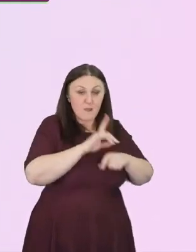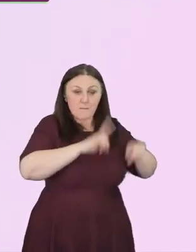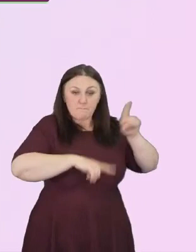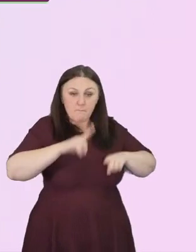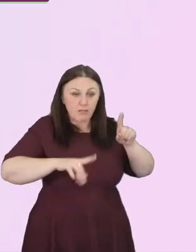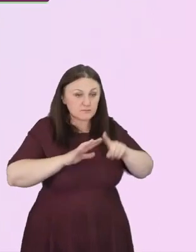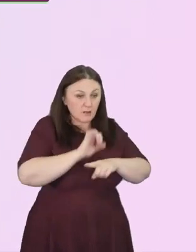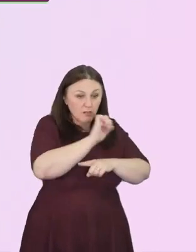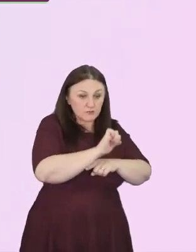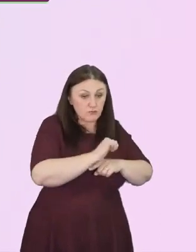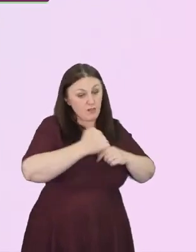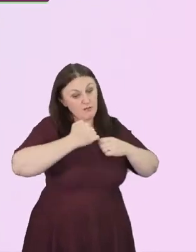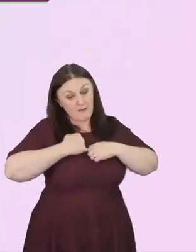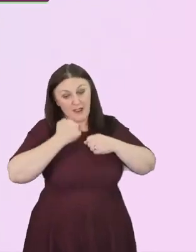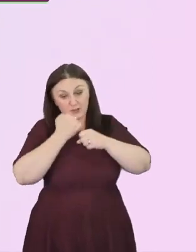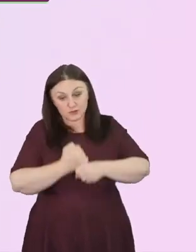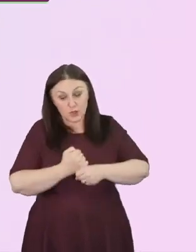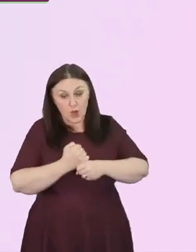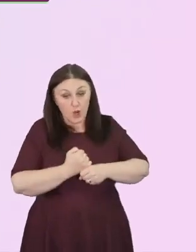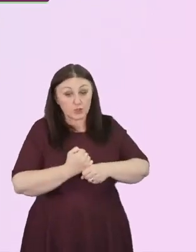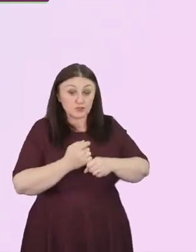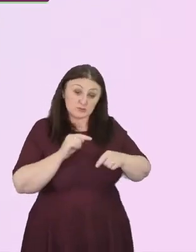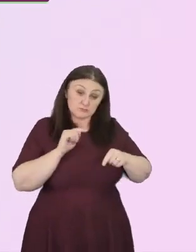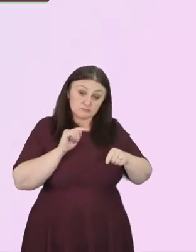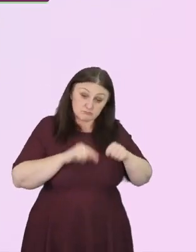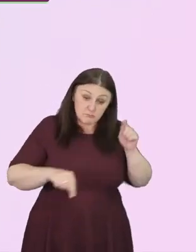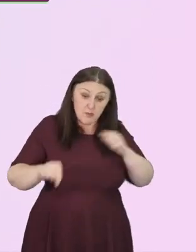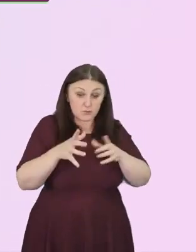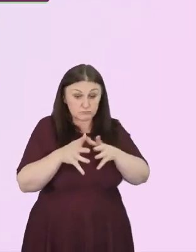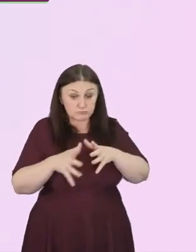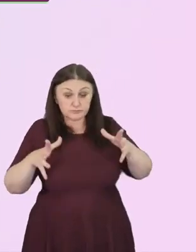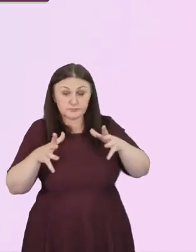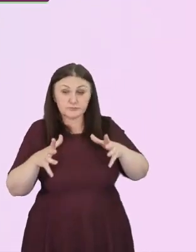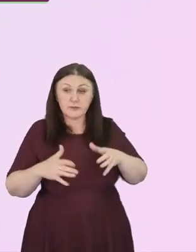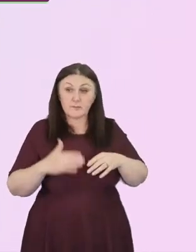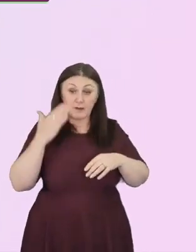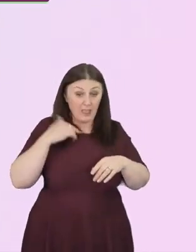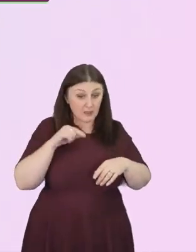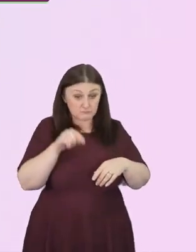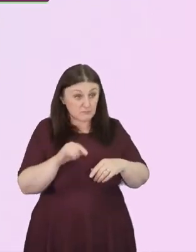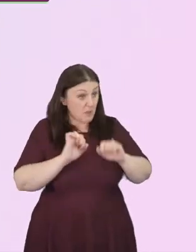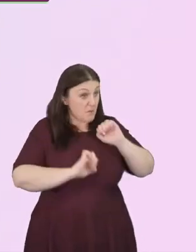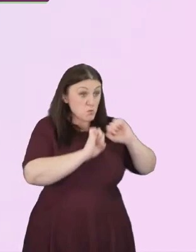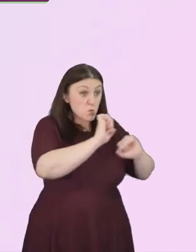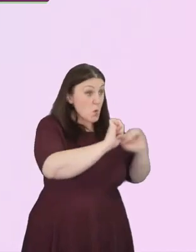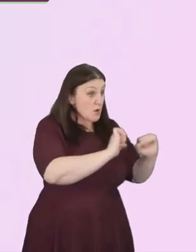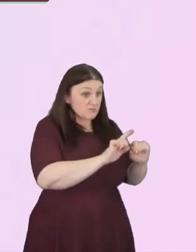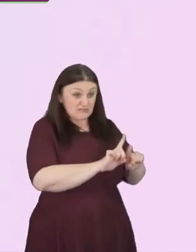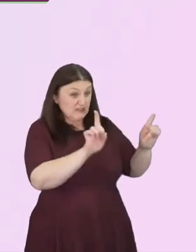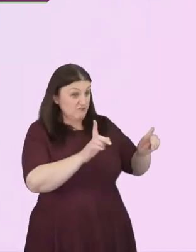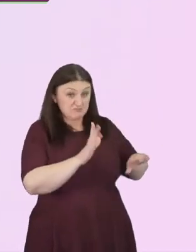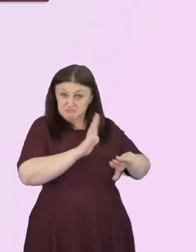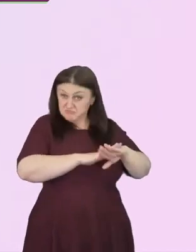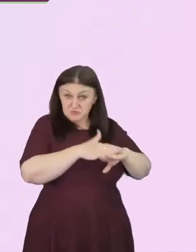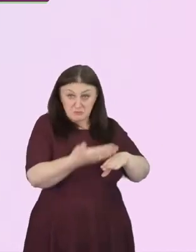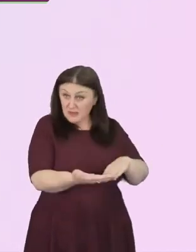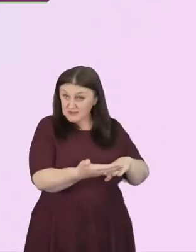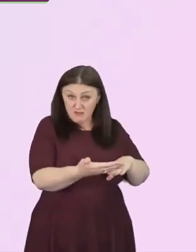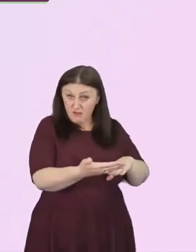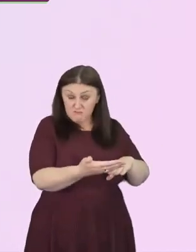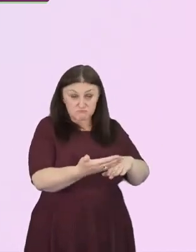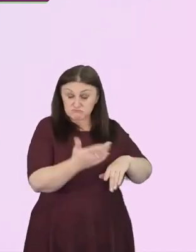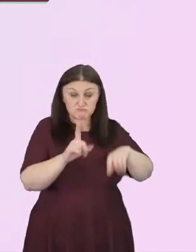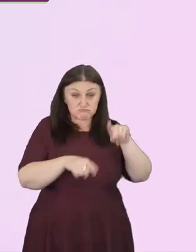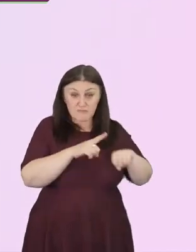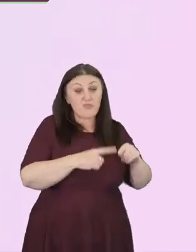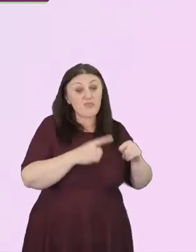majority church. But yours might be completely different. No matter. I believe that there are things you can take from what I